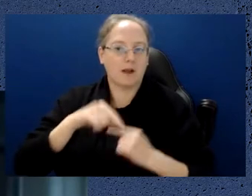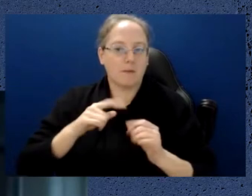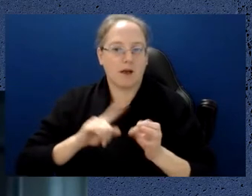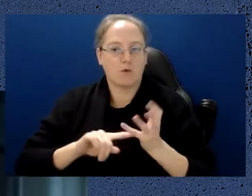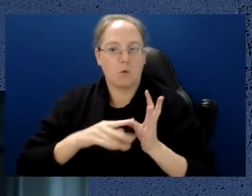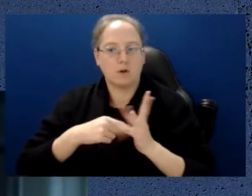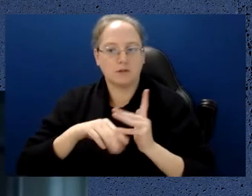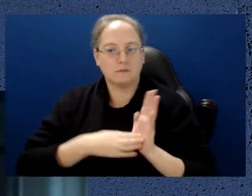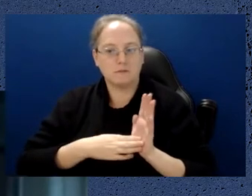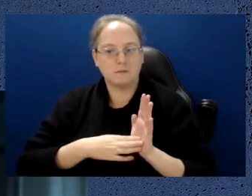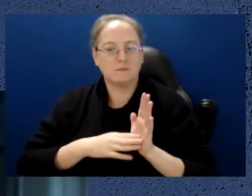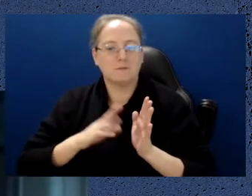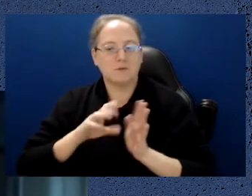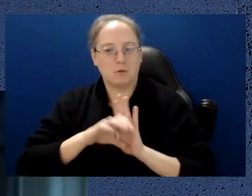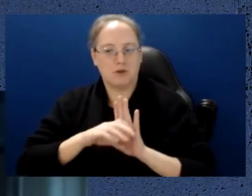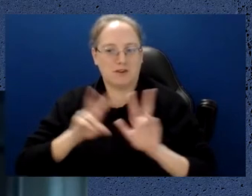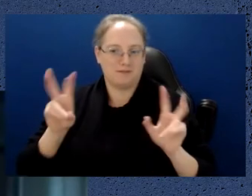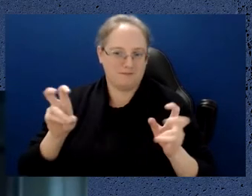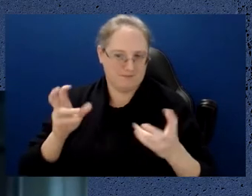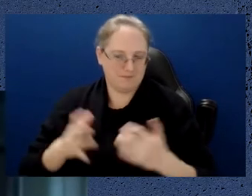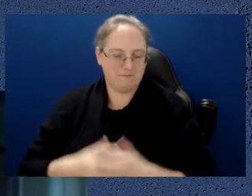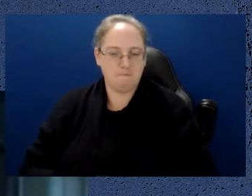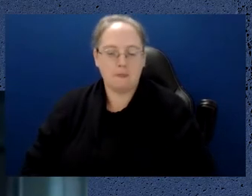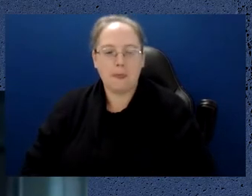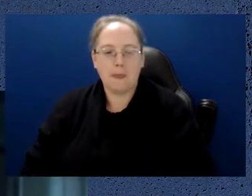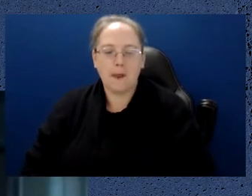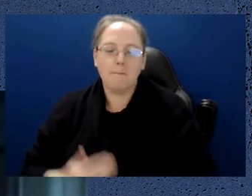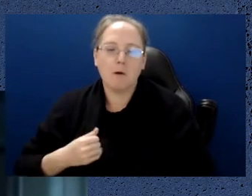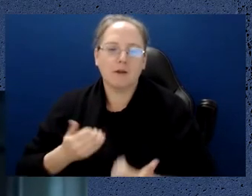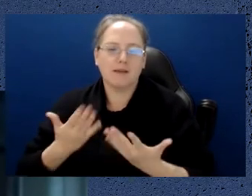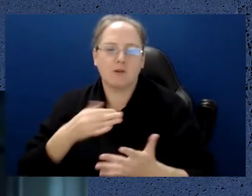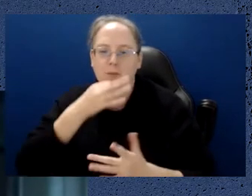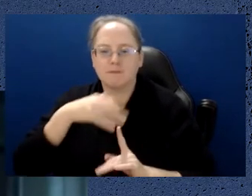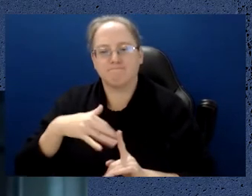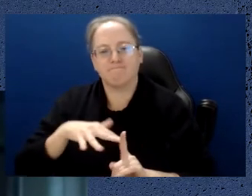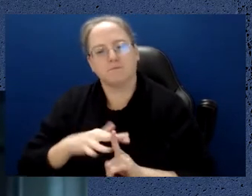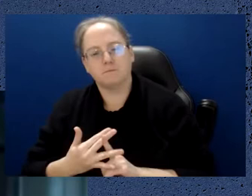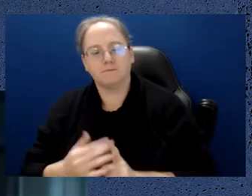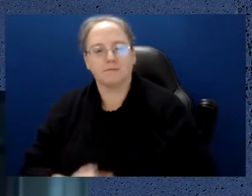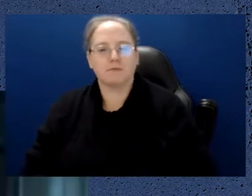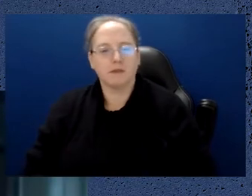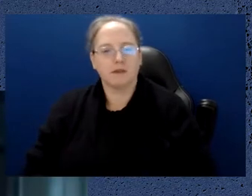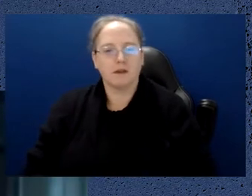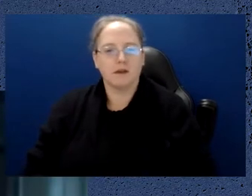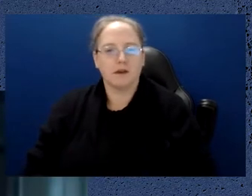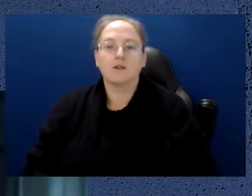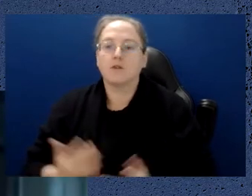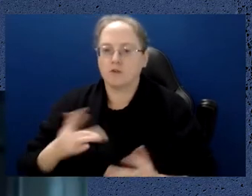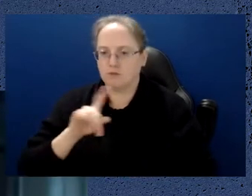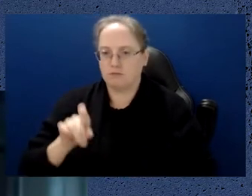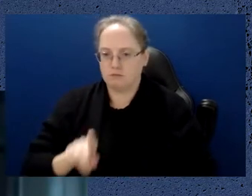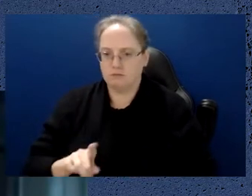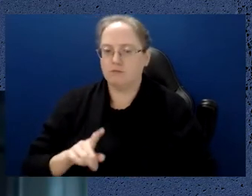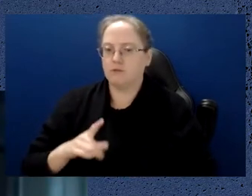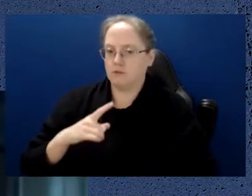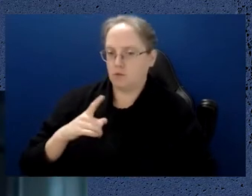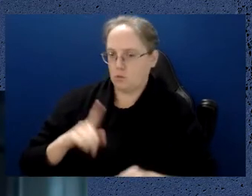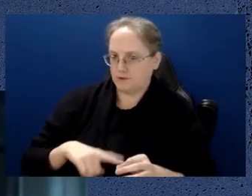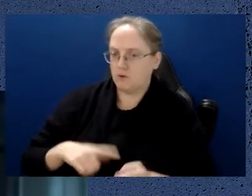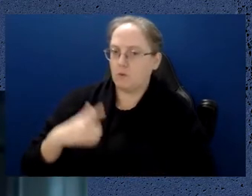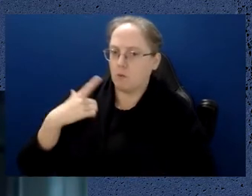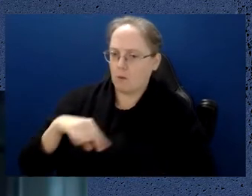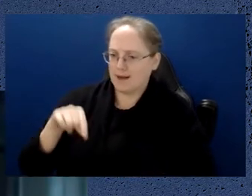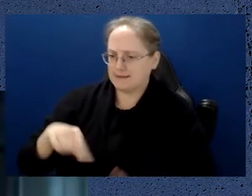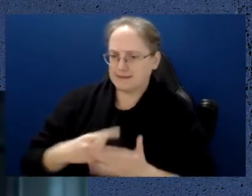about quantum computing? So I'm going to give you a bit of context. And in the first instance, the question is, why is this happening